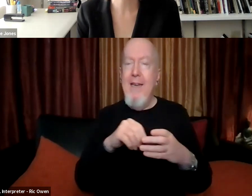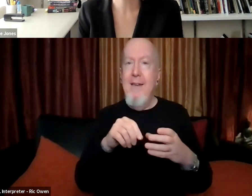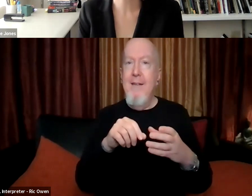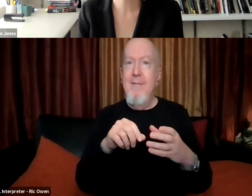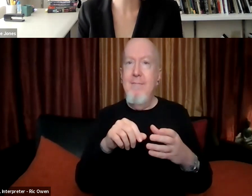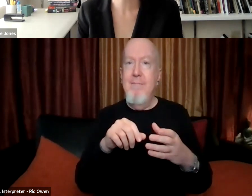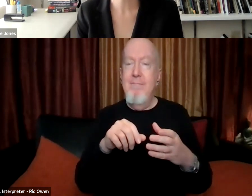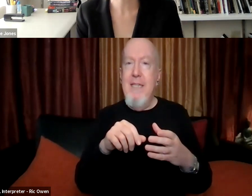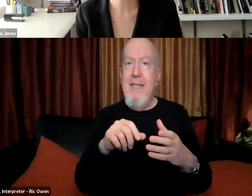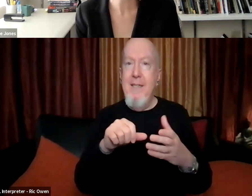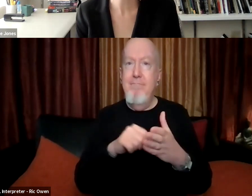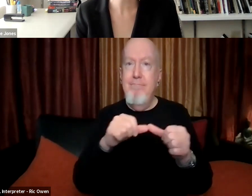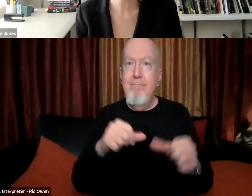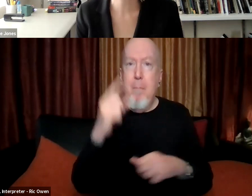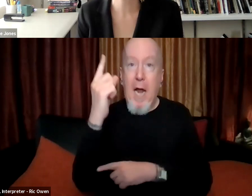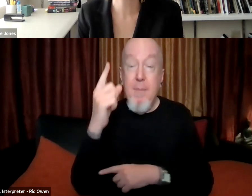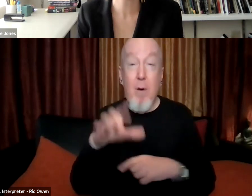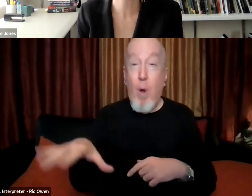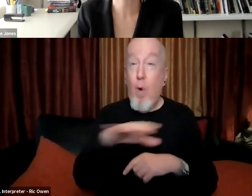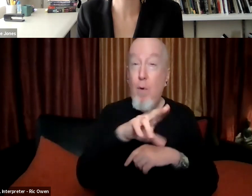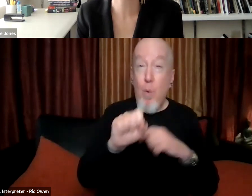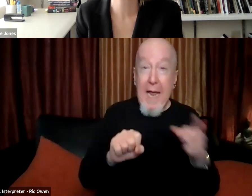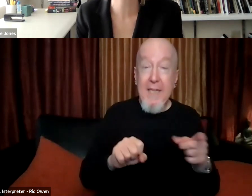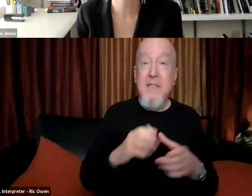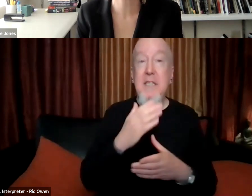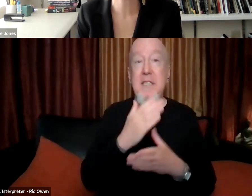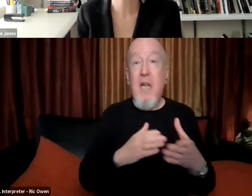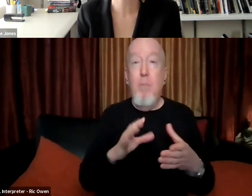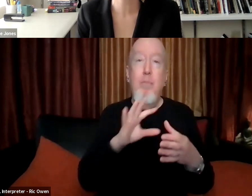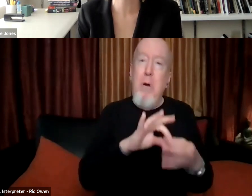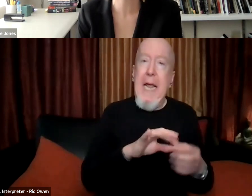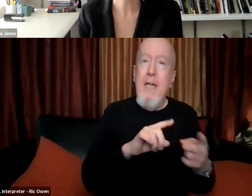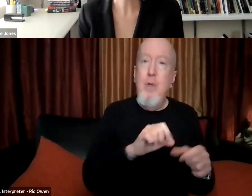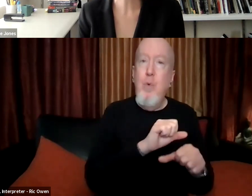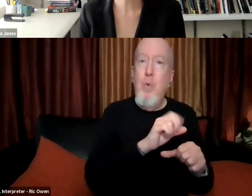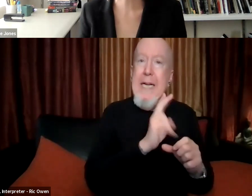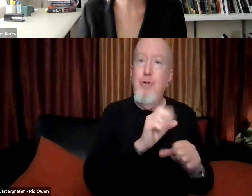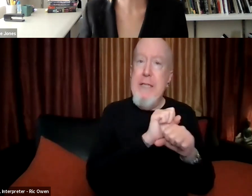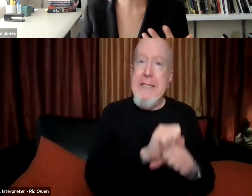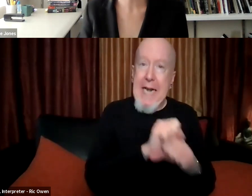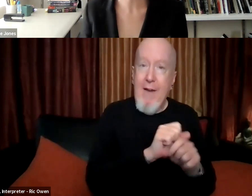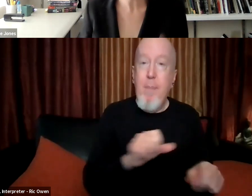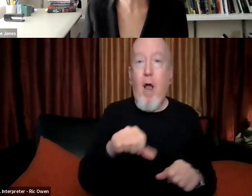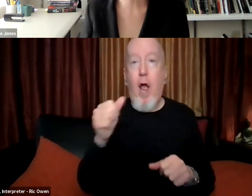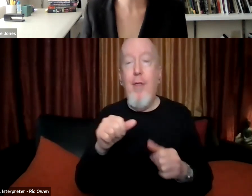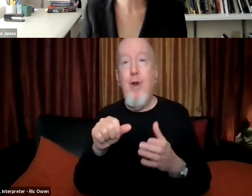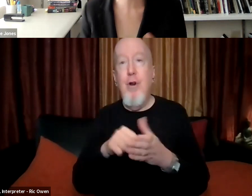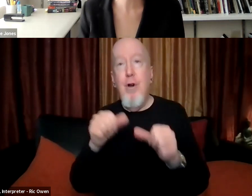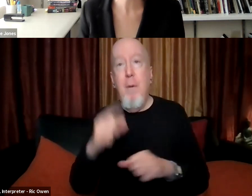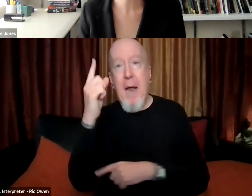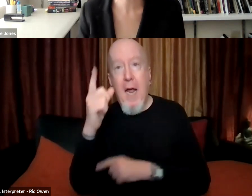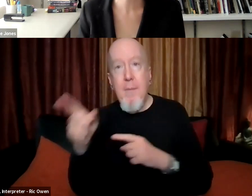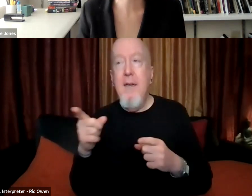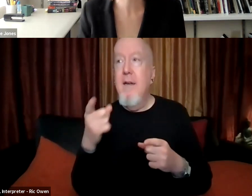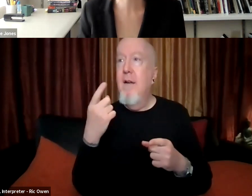embarking projects across the United States, some connected to the memorialization of slavery, but other events as well that are calling for a kind of ongoing process